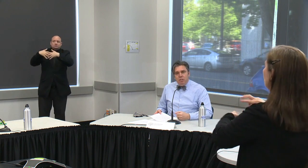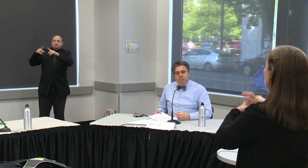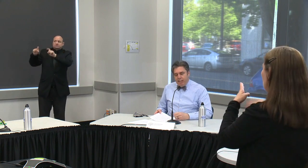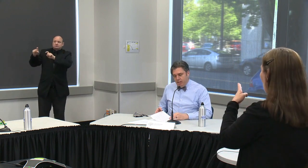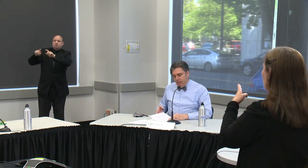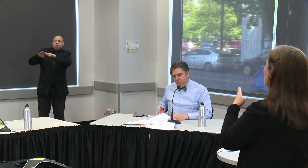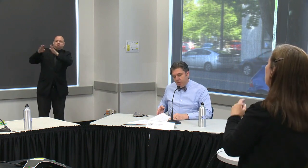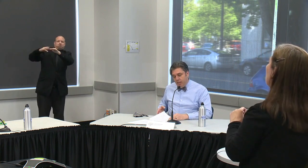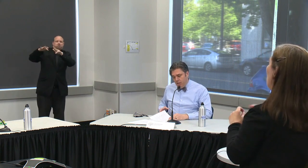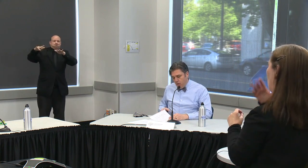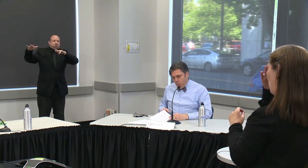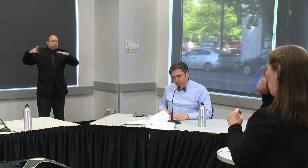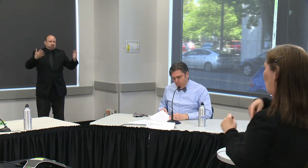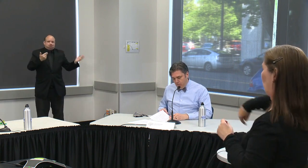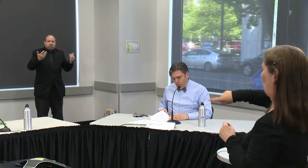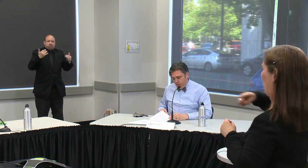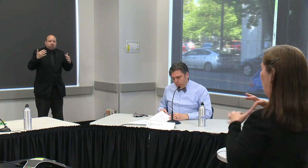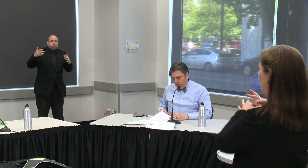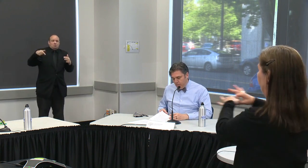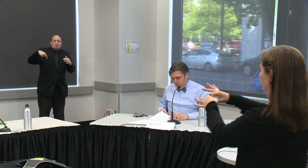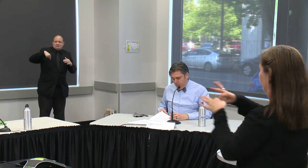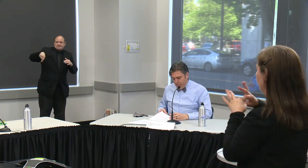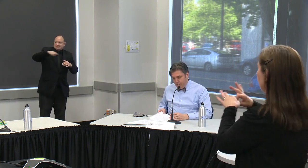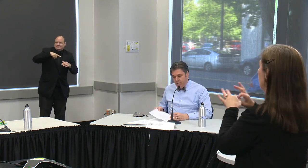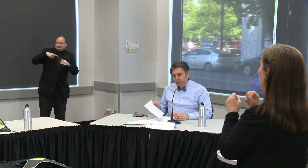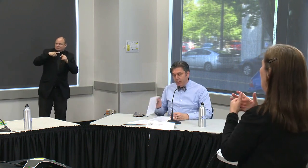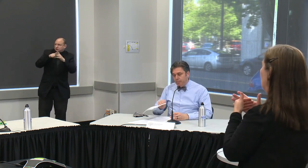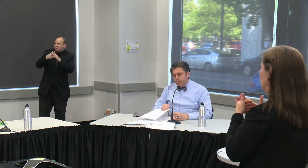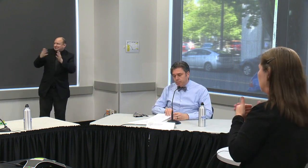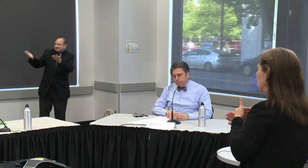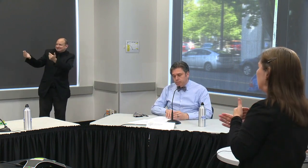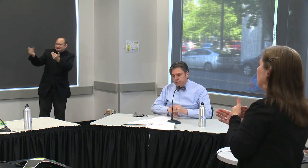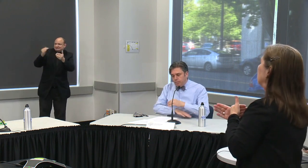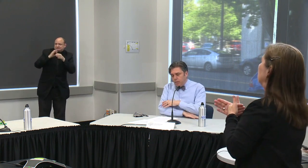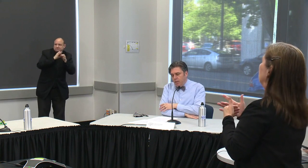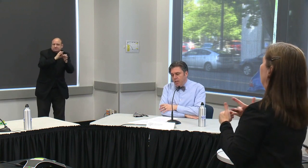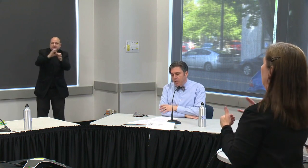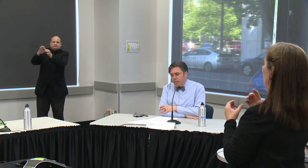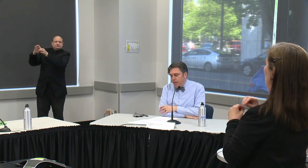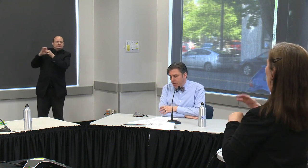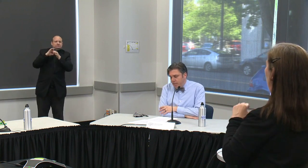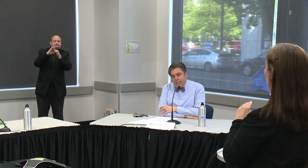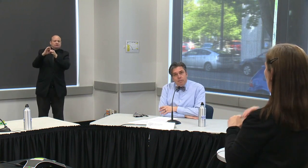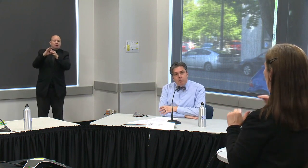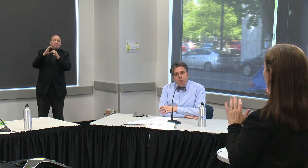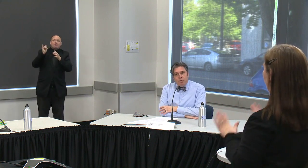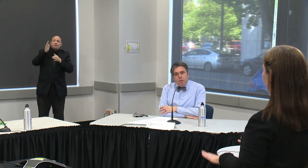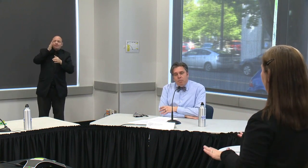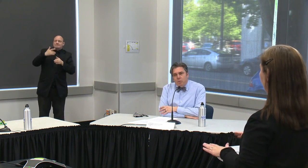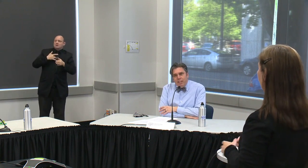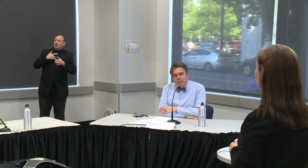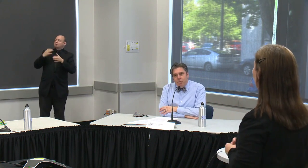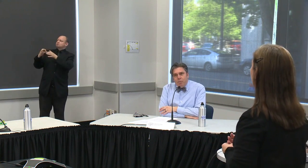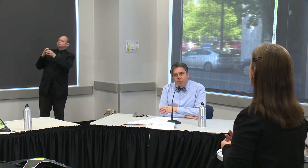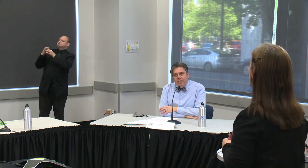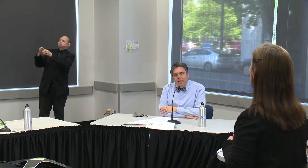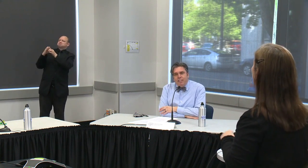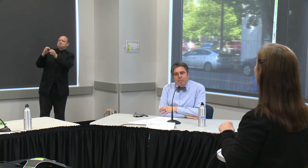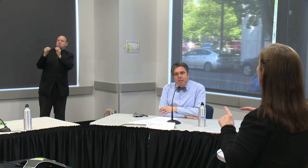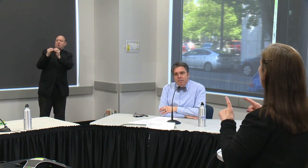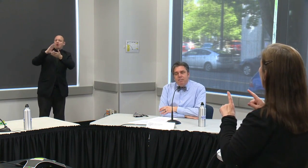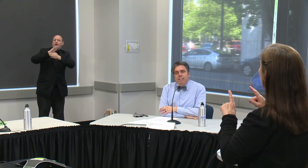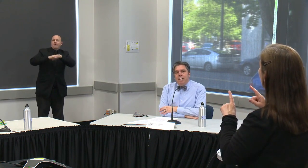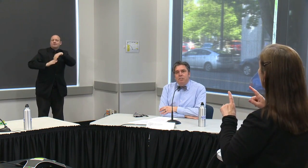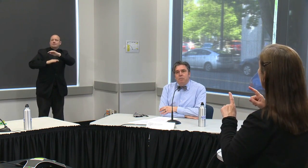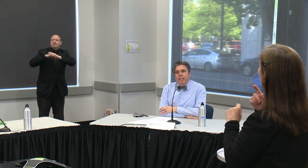with this unified front we can move forward more comfortably together the number of tests performed per week we